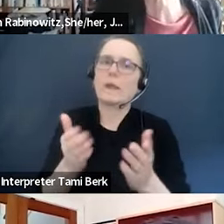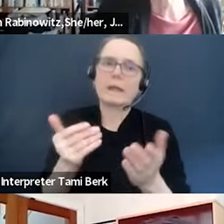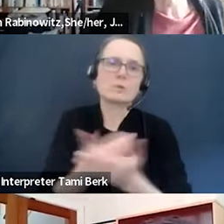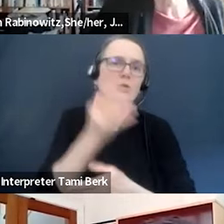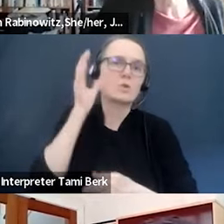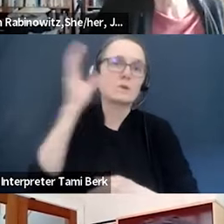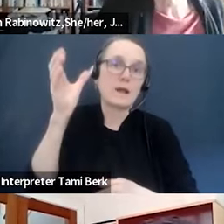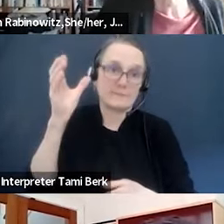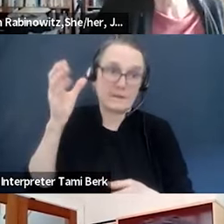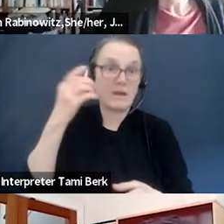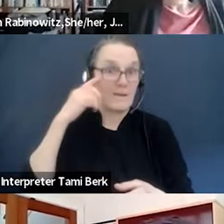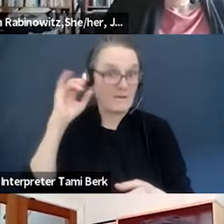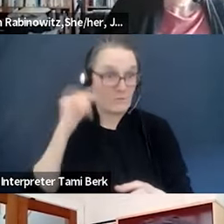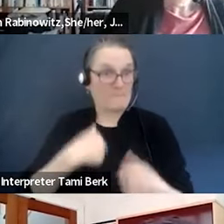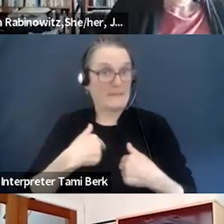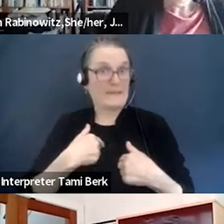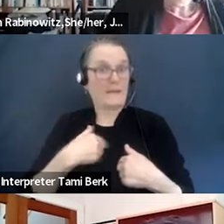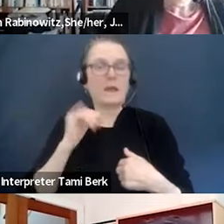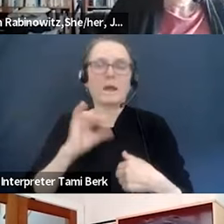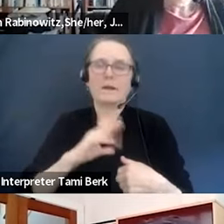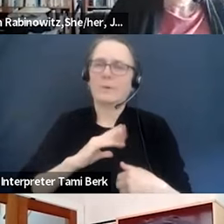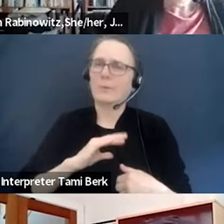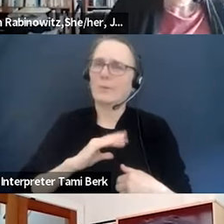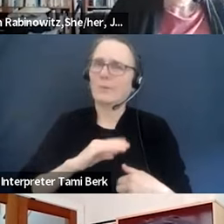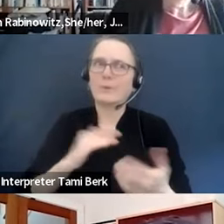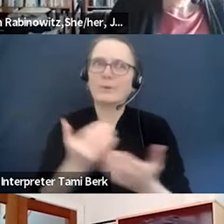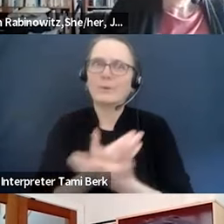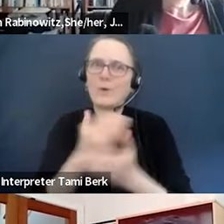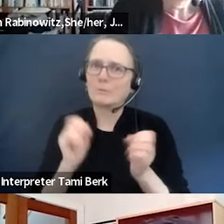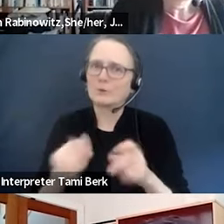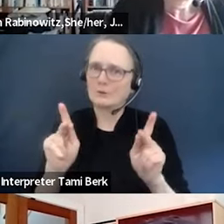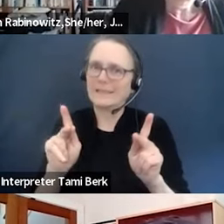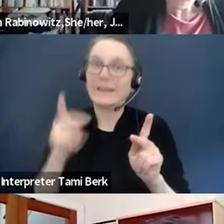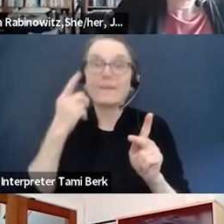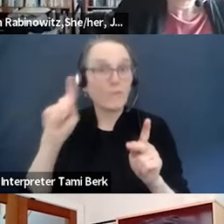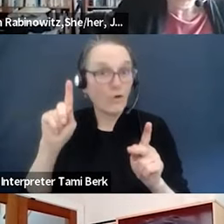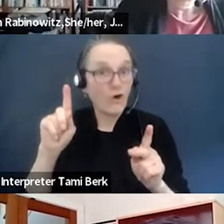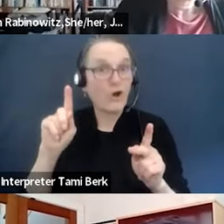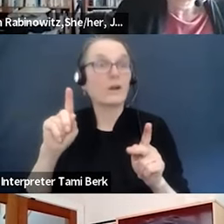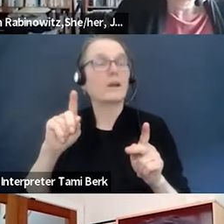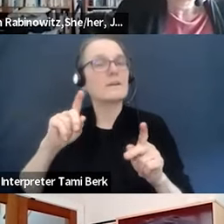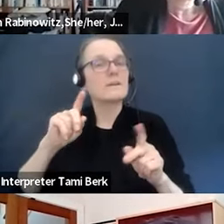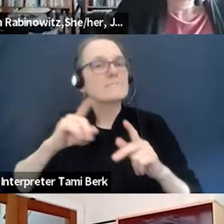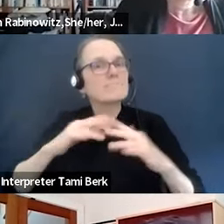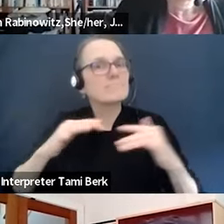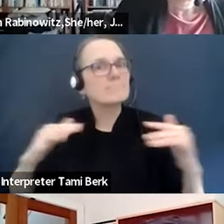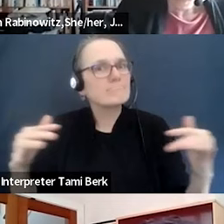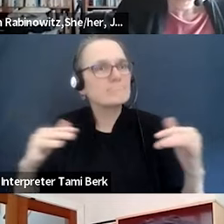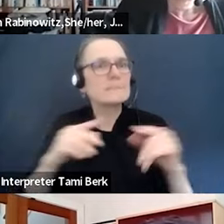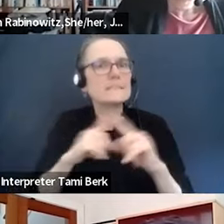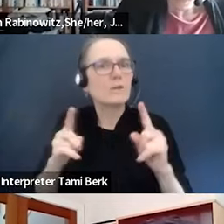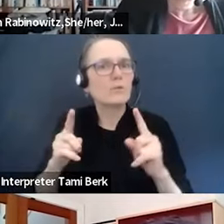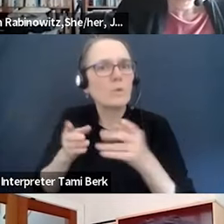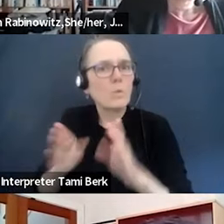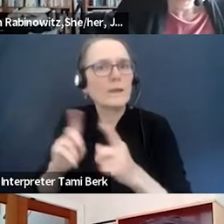is going to be a wonderful new platform for diversification of revenues. Now I'm kind of jumping from the